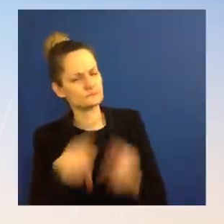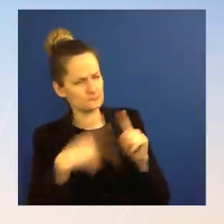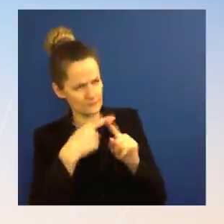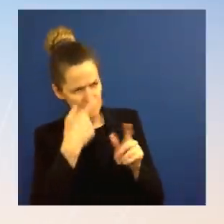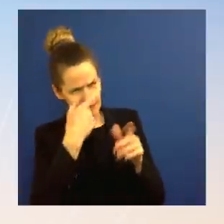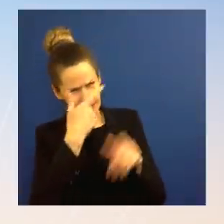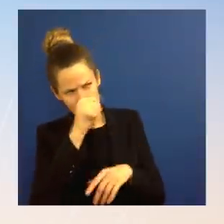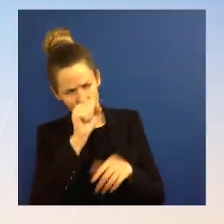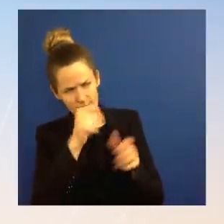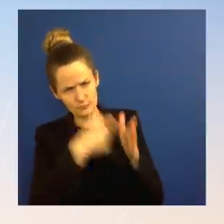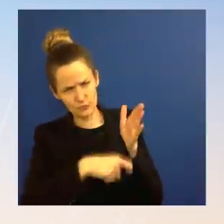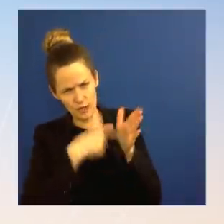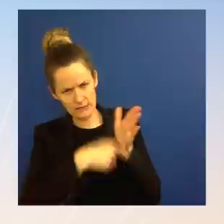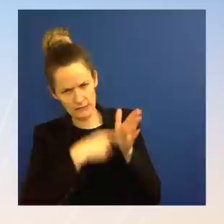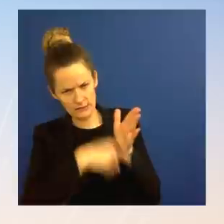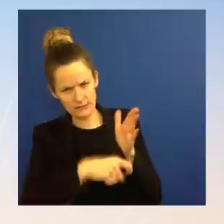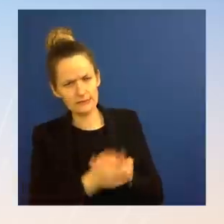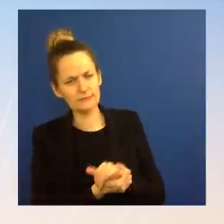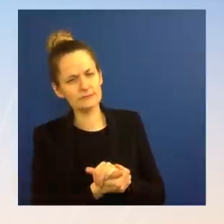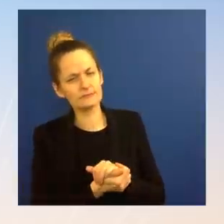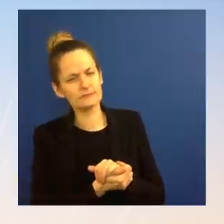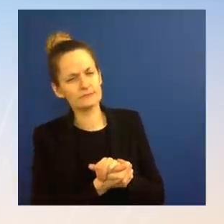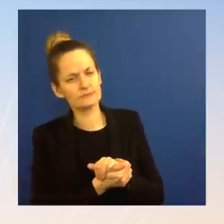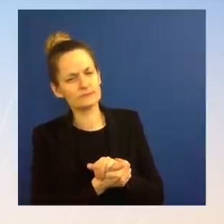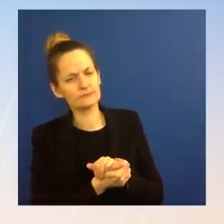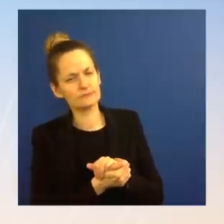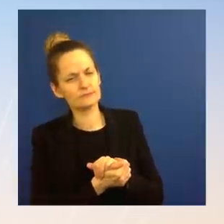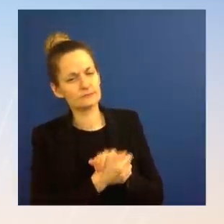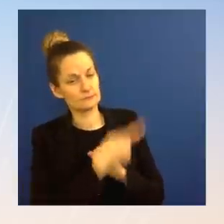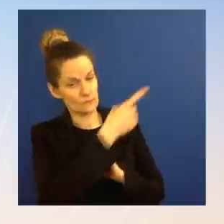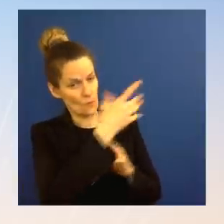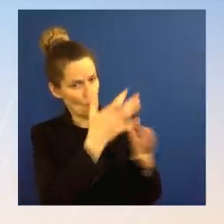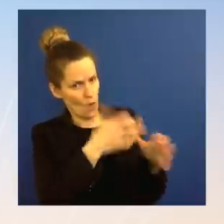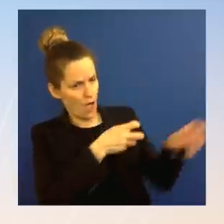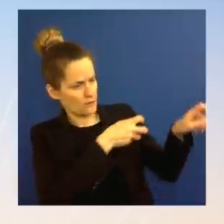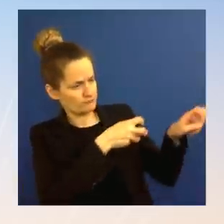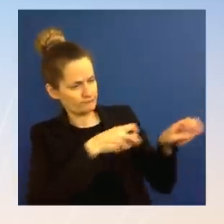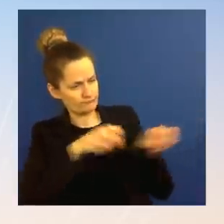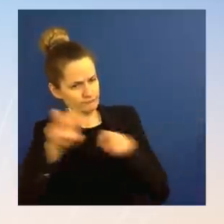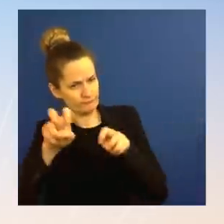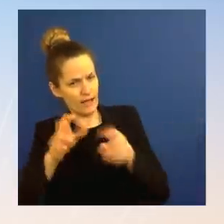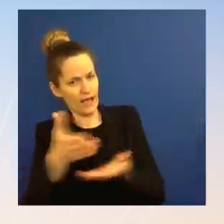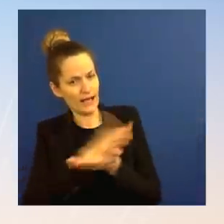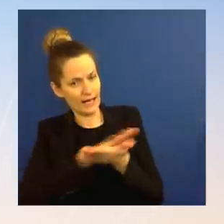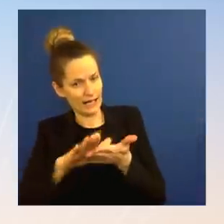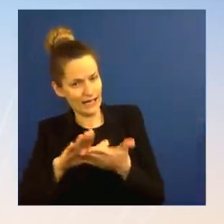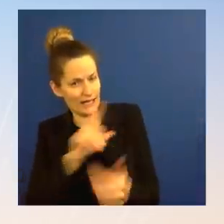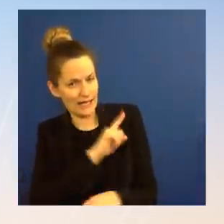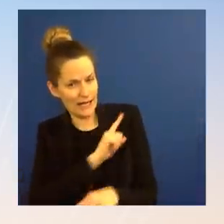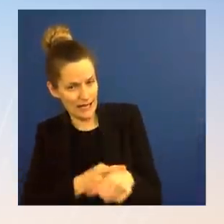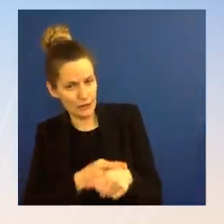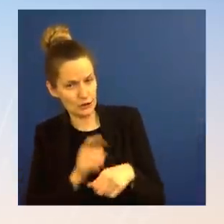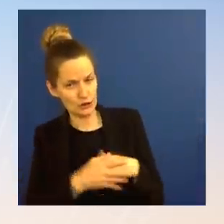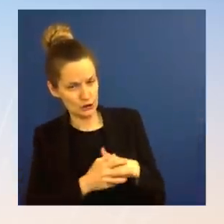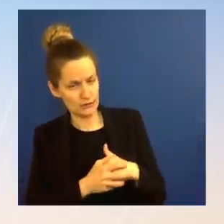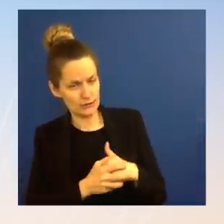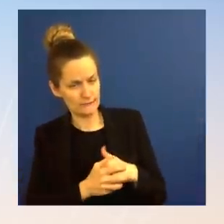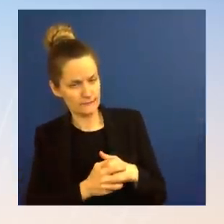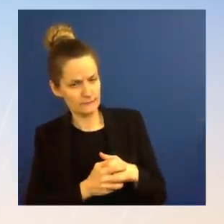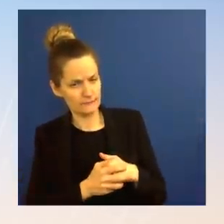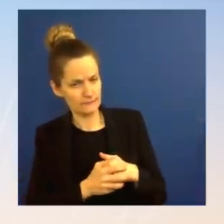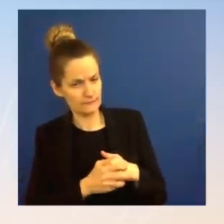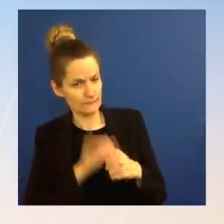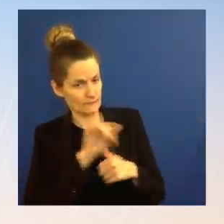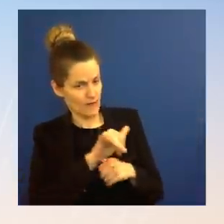clean energy. Gas prices have risen month over month, every month since the President's been in office. So is the feeling